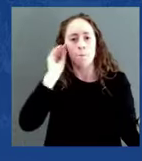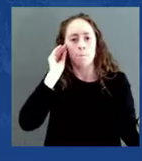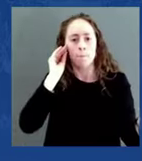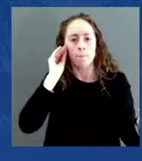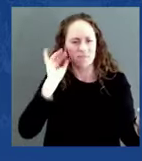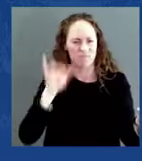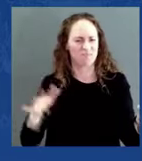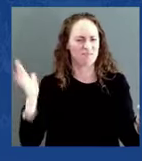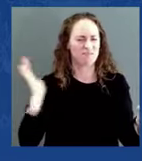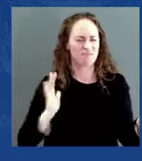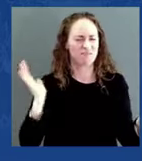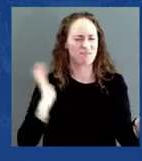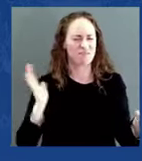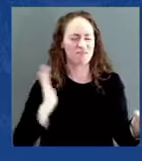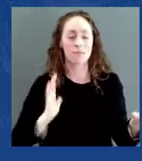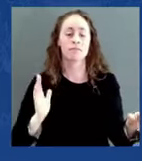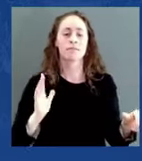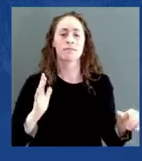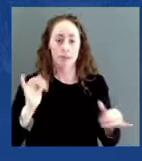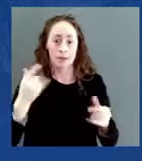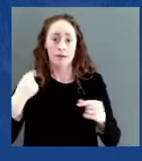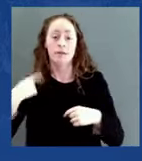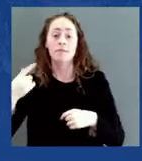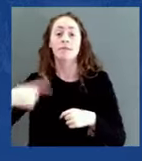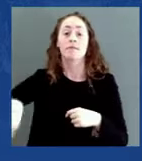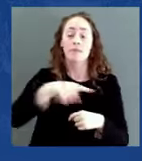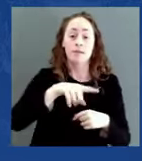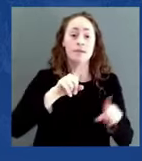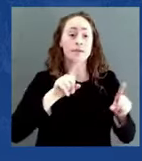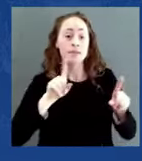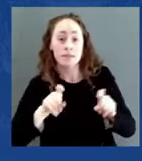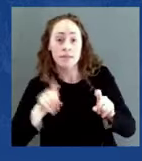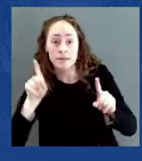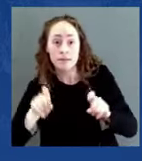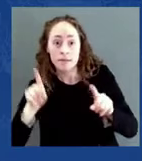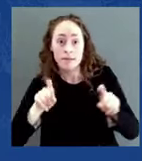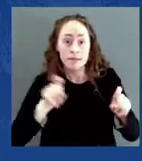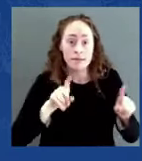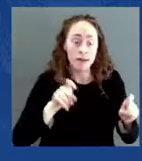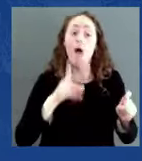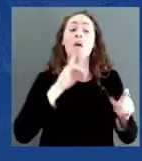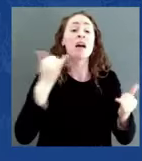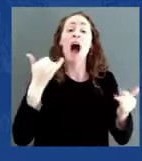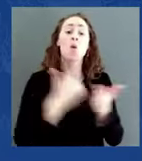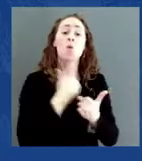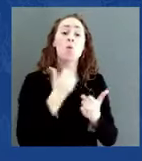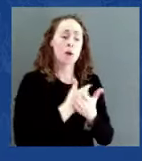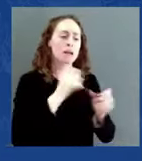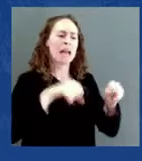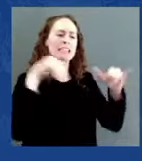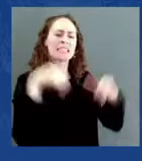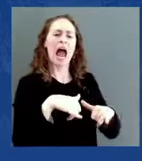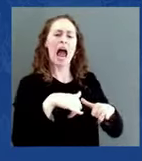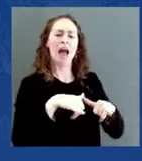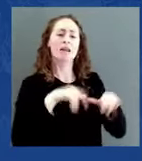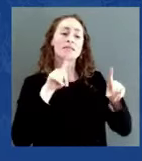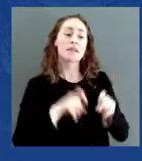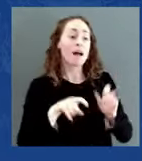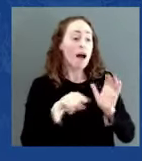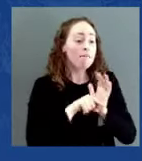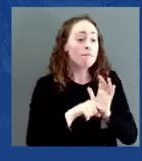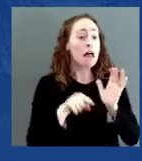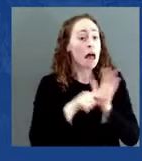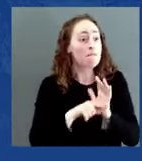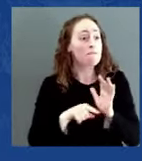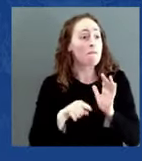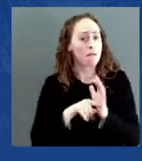CDC will be releasing the latest science and other findings in the coming weeks so that other schools can learn from the impediment.